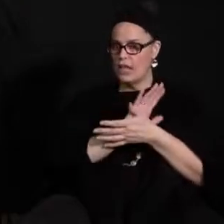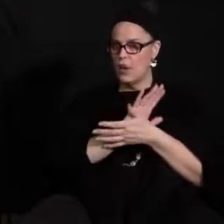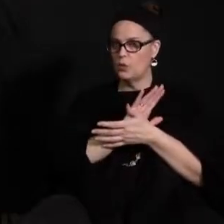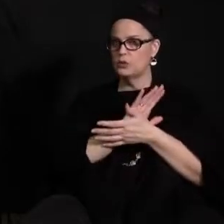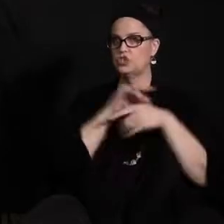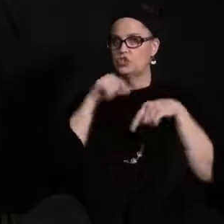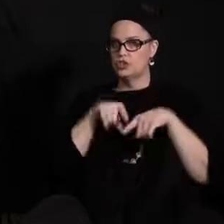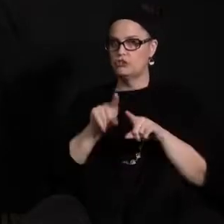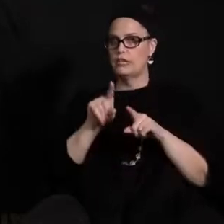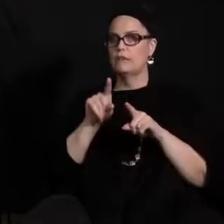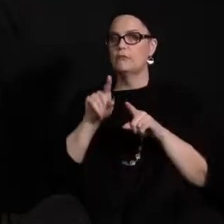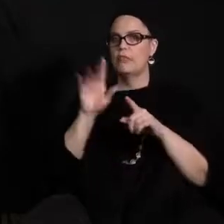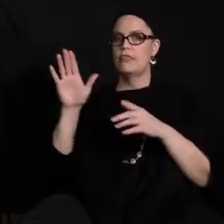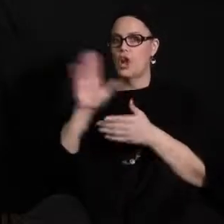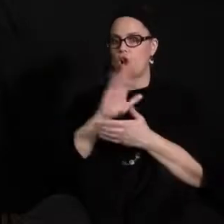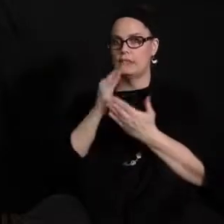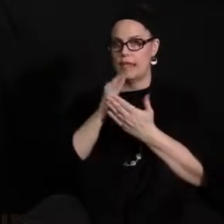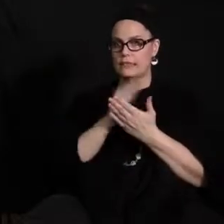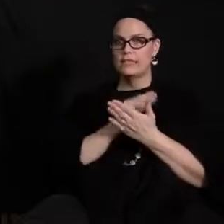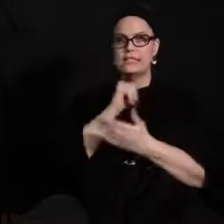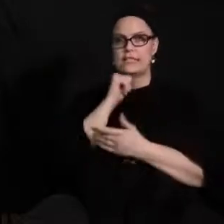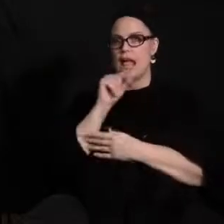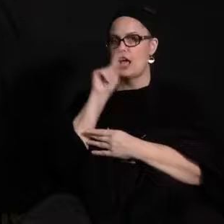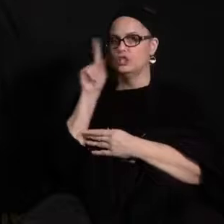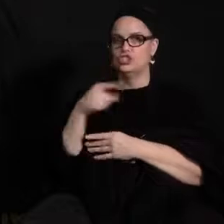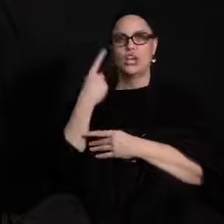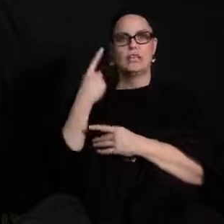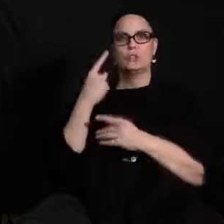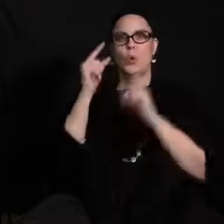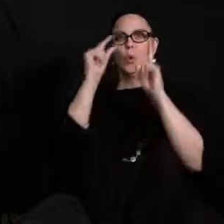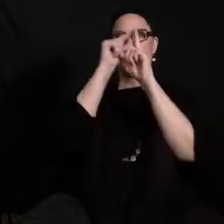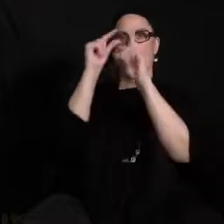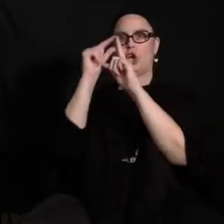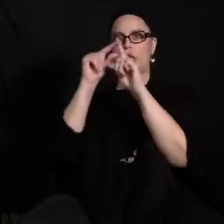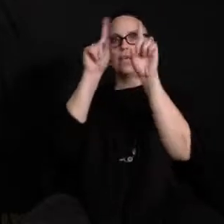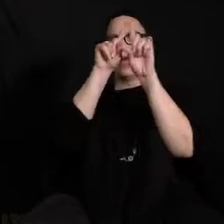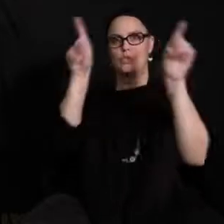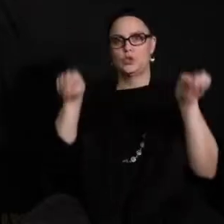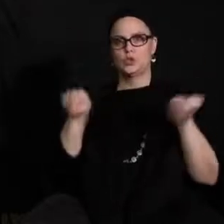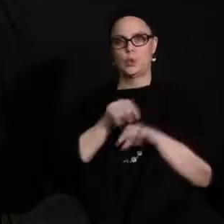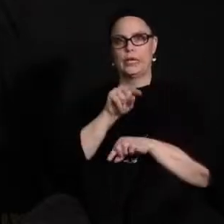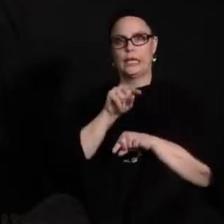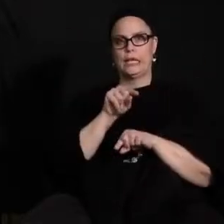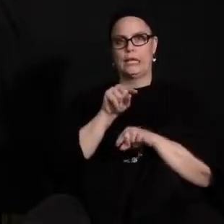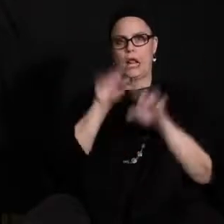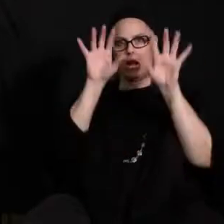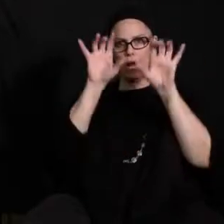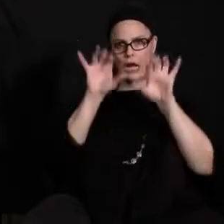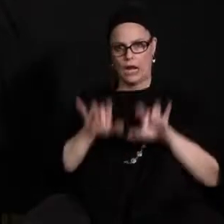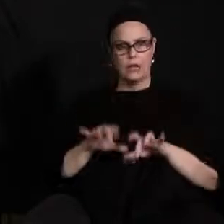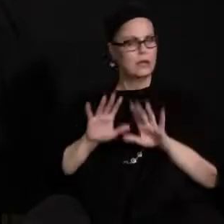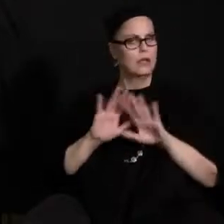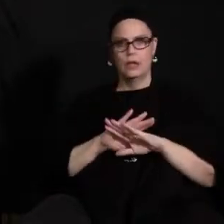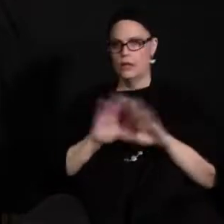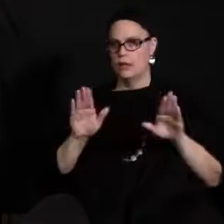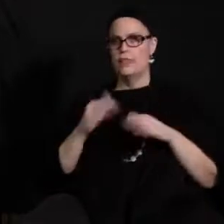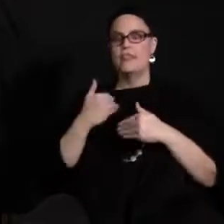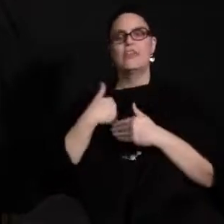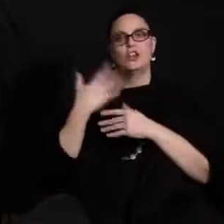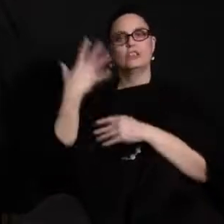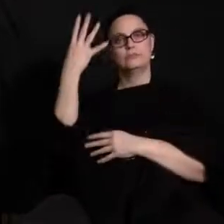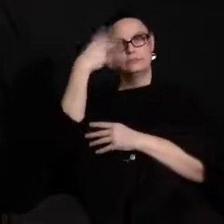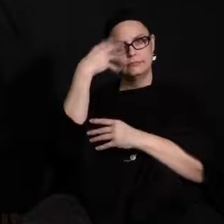is not just um words on a screen but also their teacher teaching and providing insight into the lesson